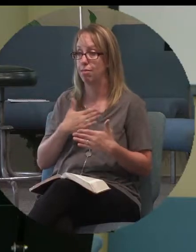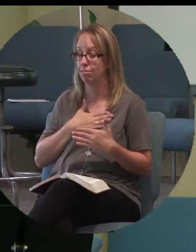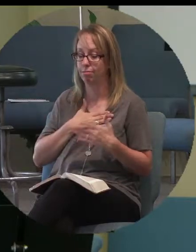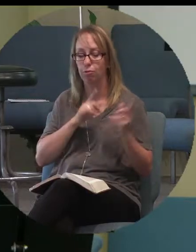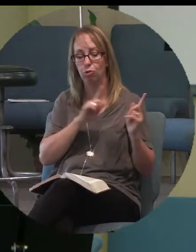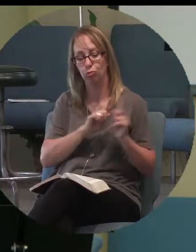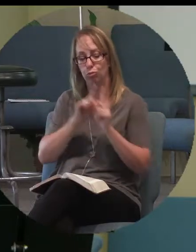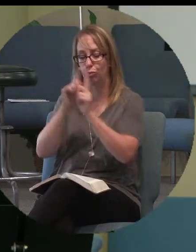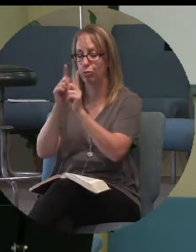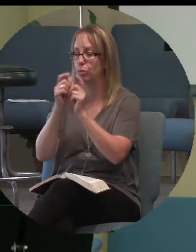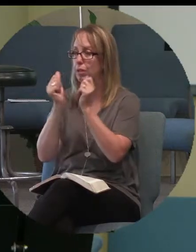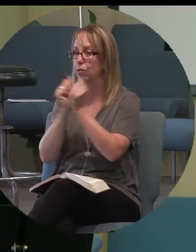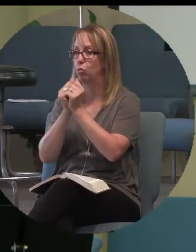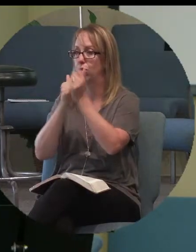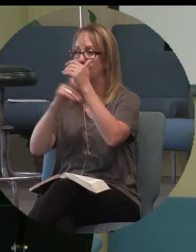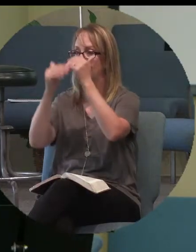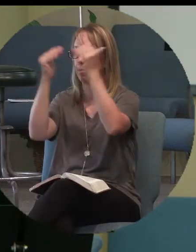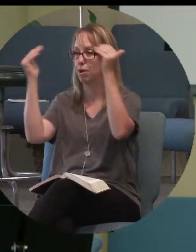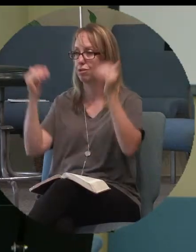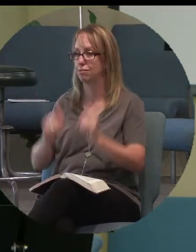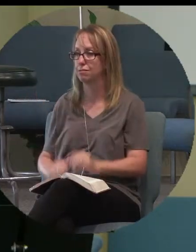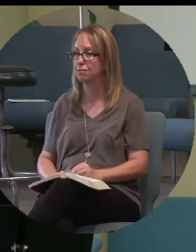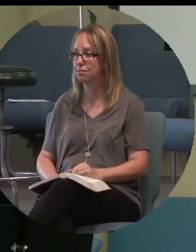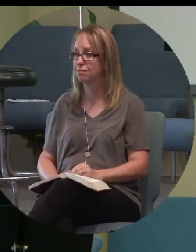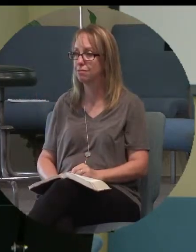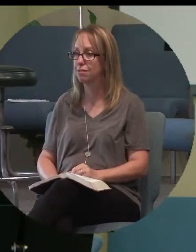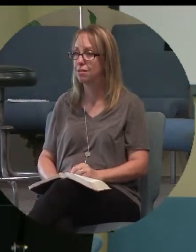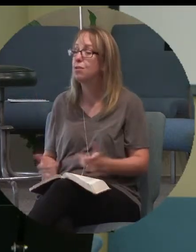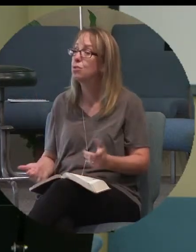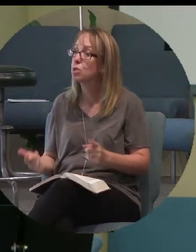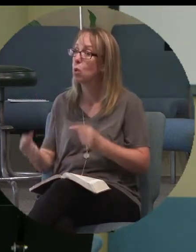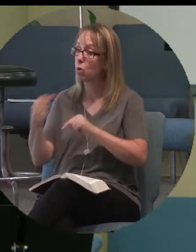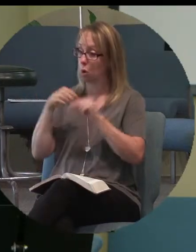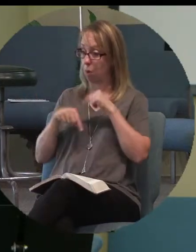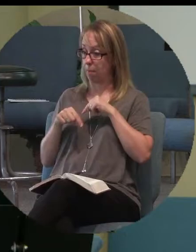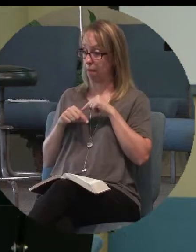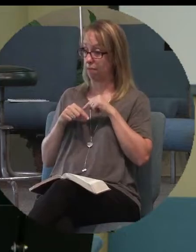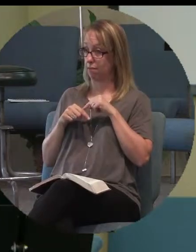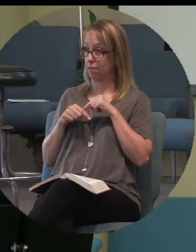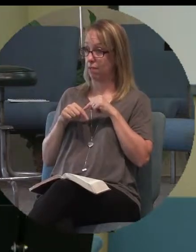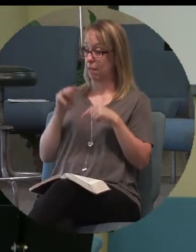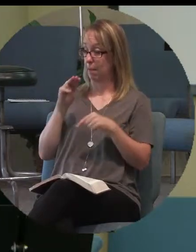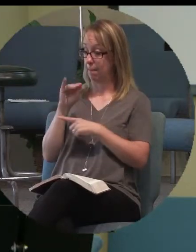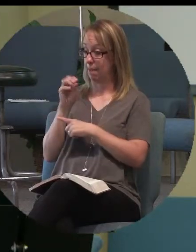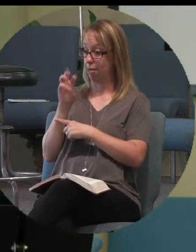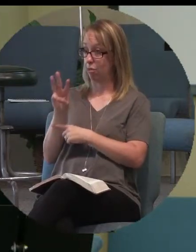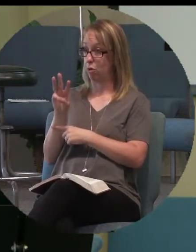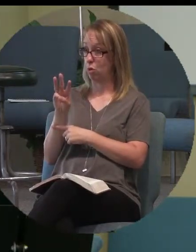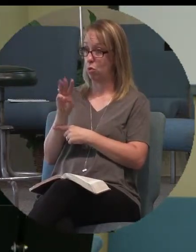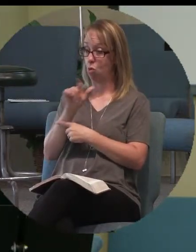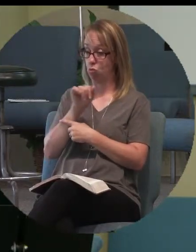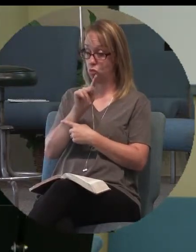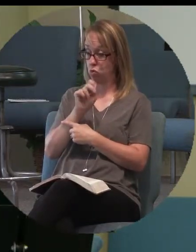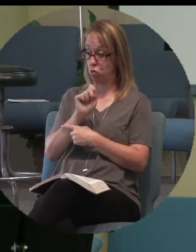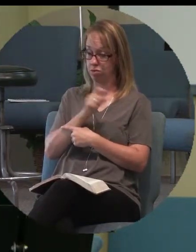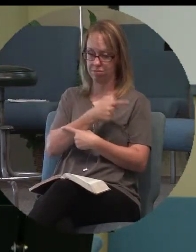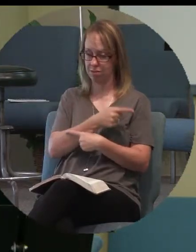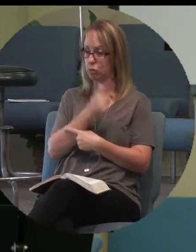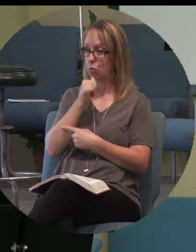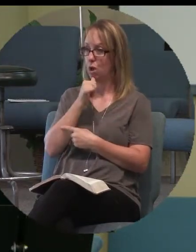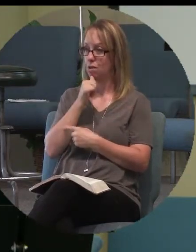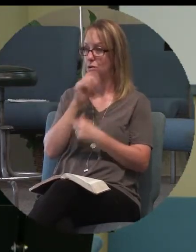be with me in paradise. Now, if you go back and you look at Matthew and you look at Luke, this one that professed Jesus